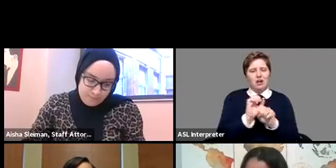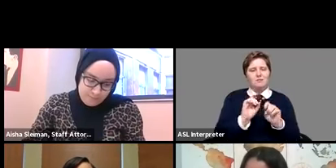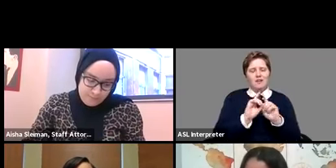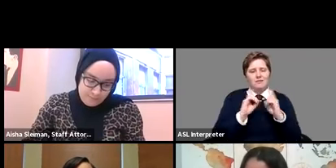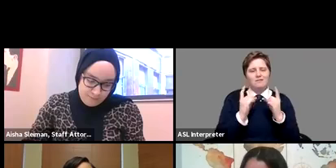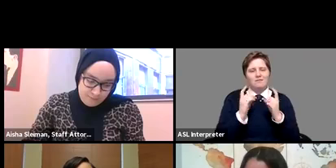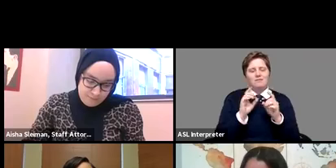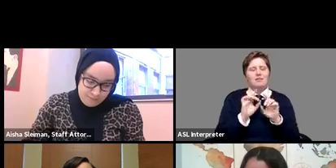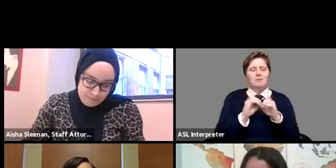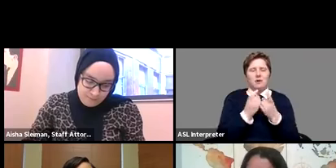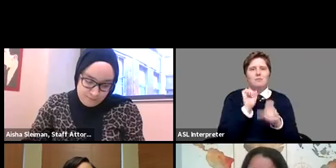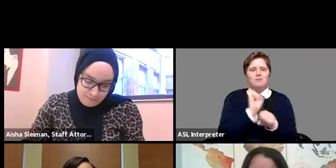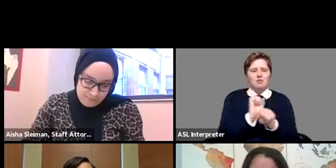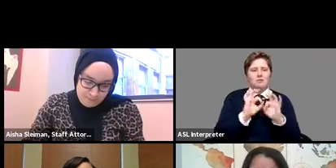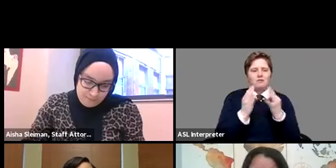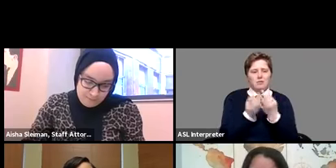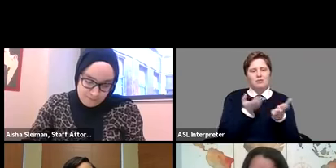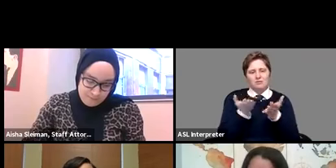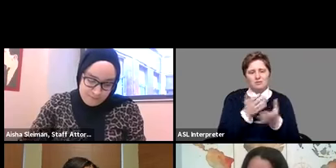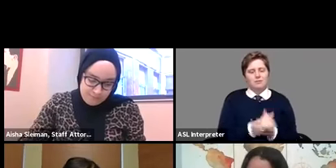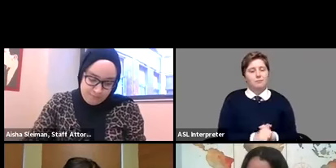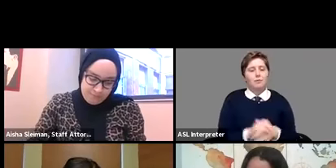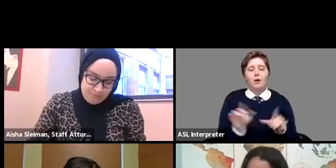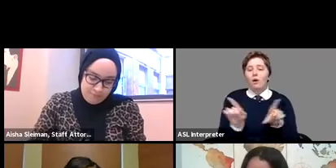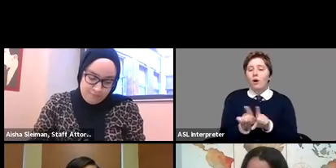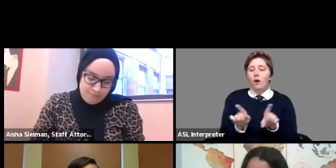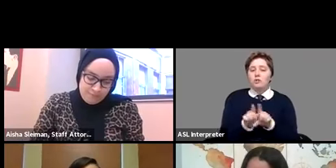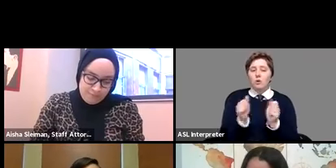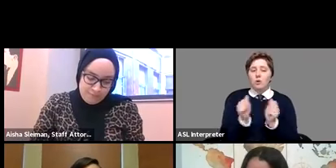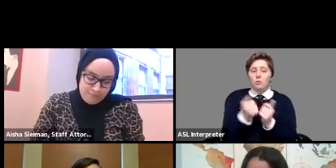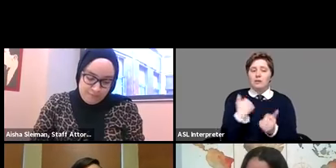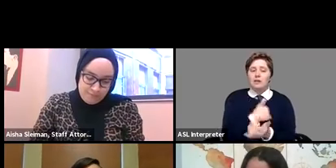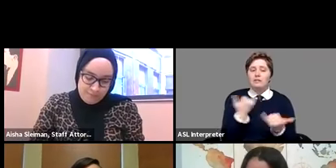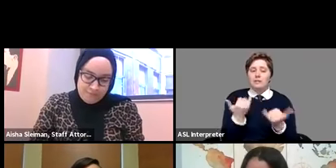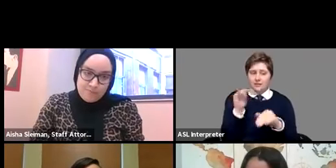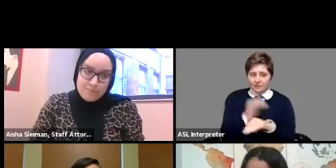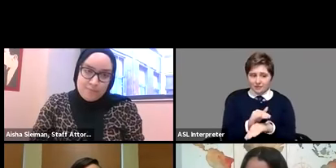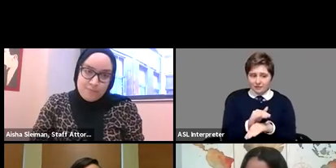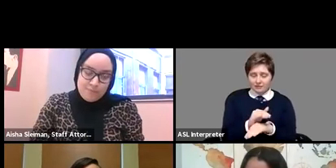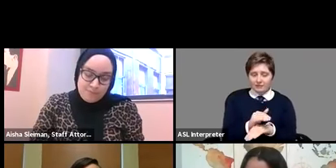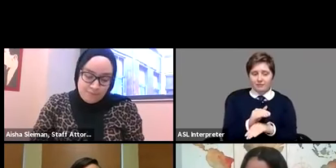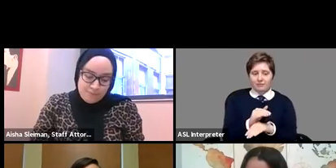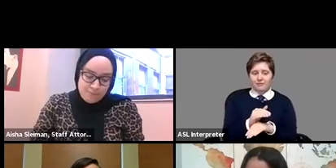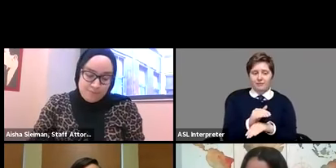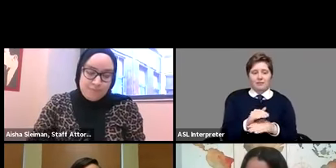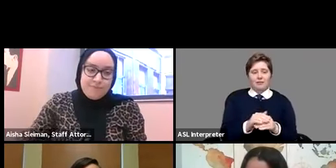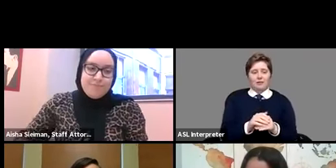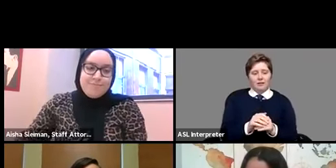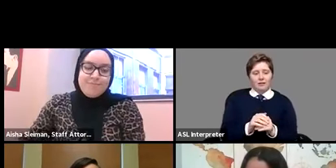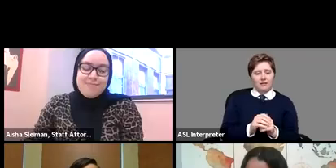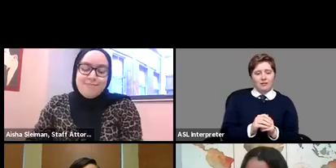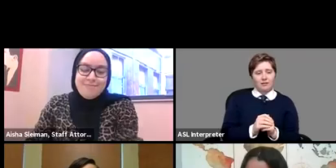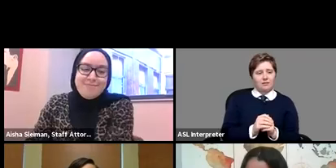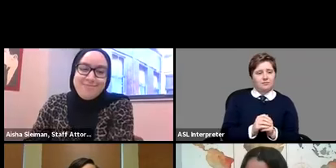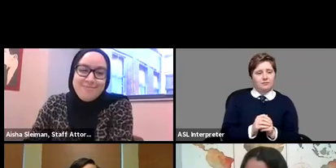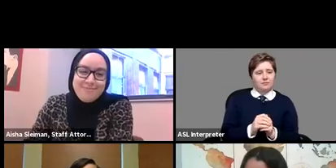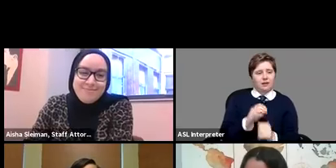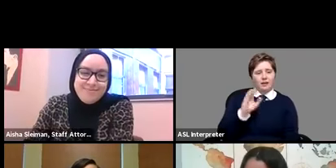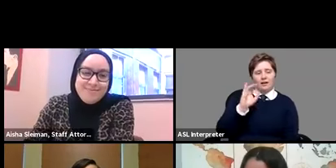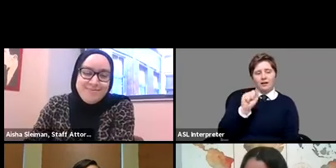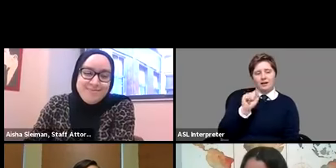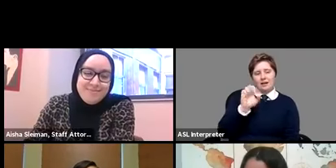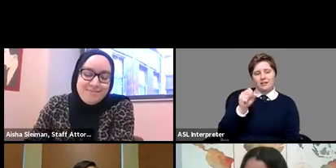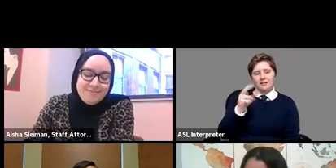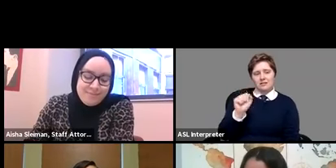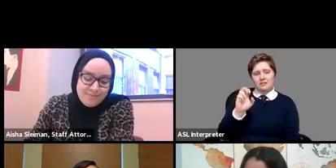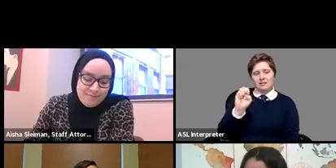services we also have with us this evening i shall sue silliman um miss leeman